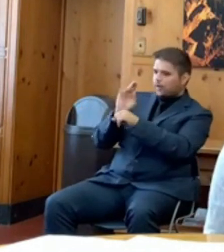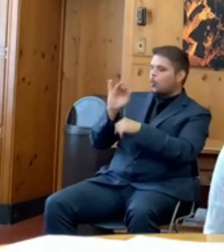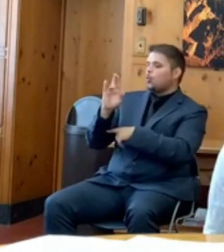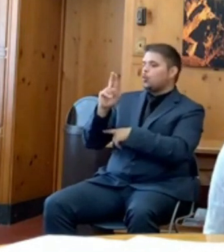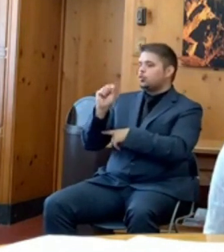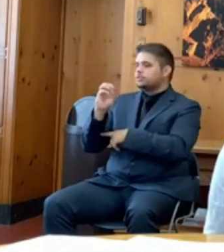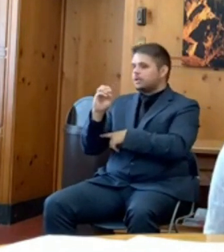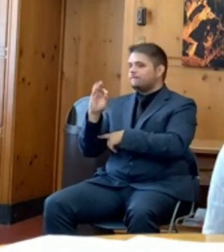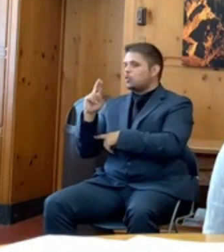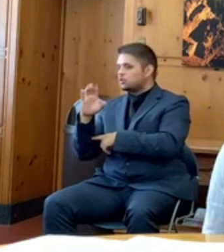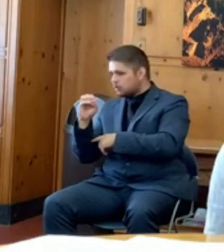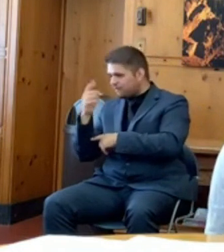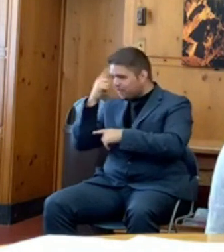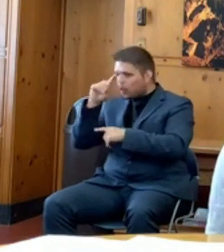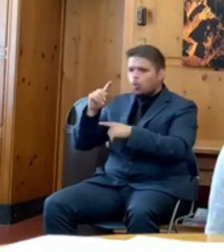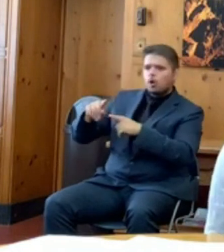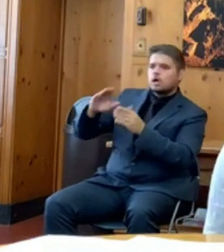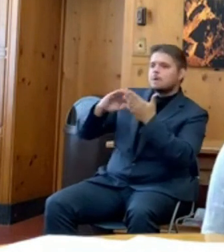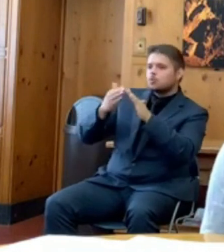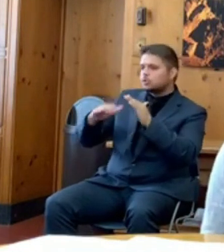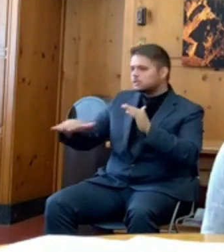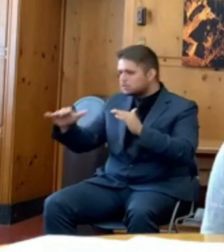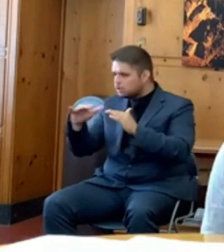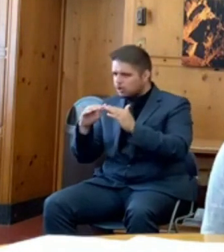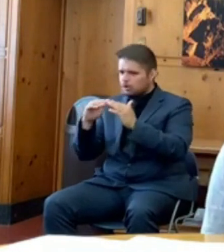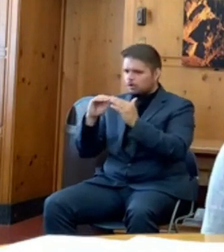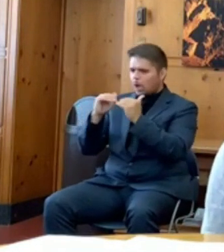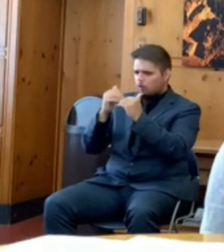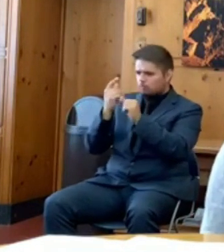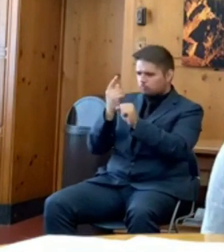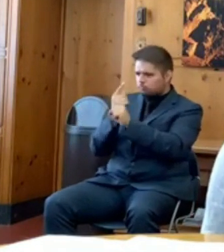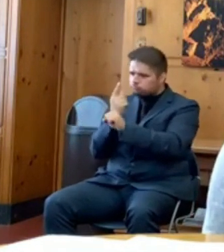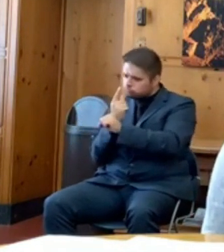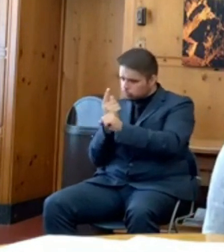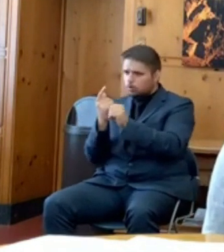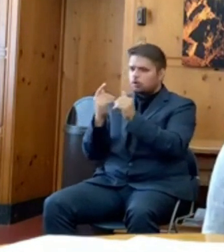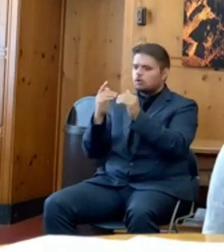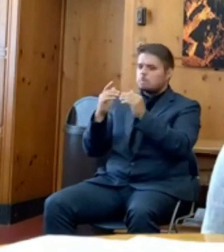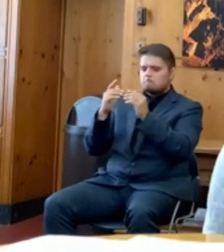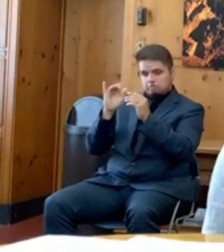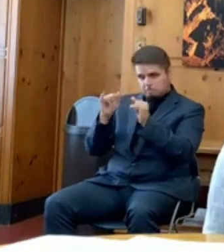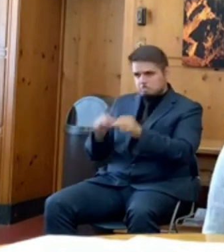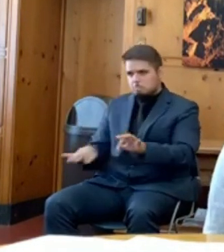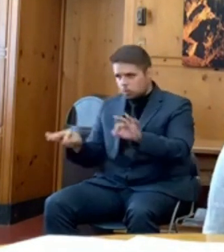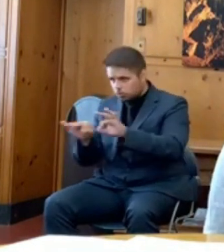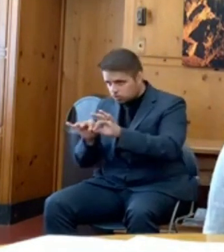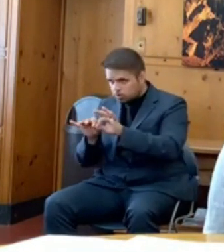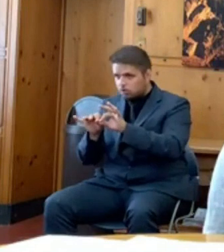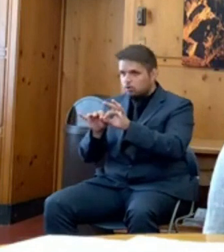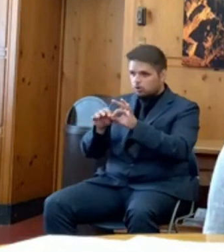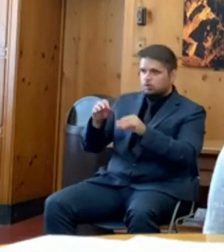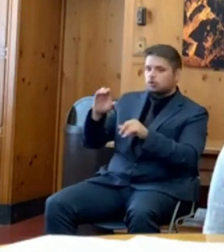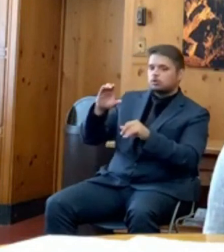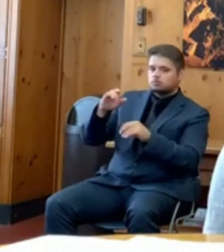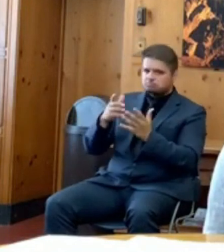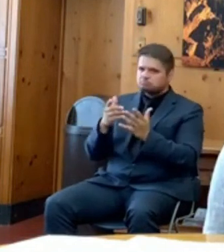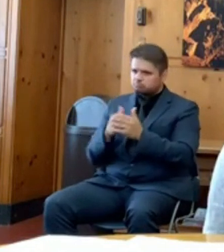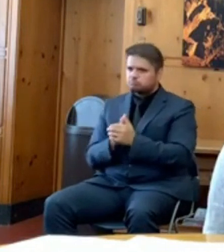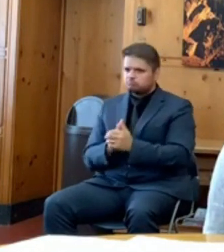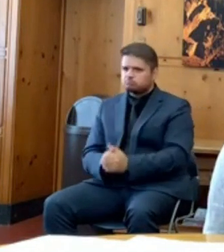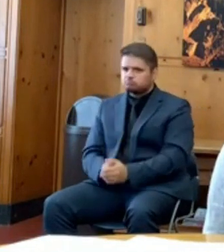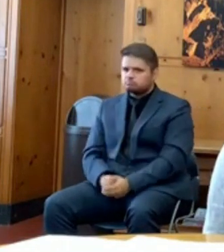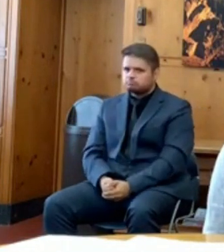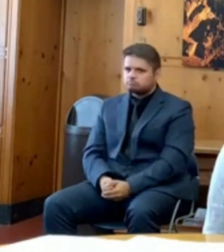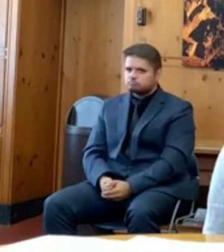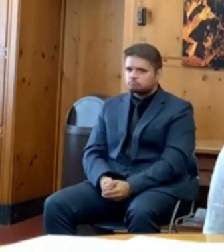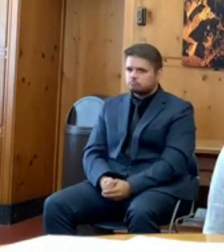think it's critically important that we tighten the restrictions around the use of chokeholds. Thanks, Larry.